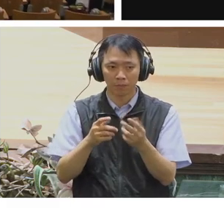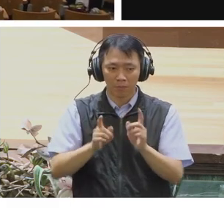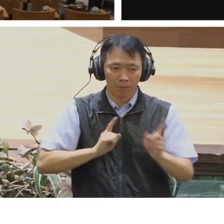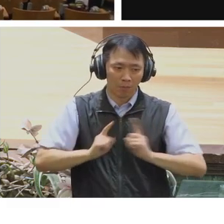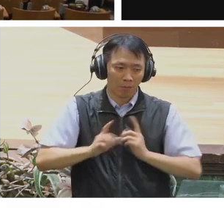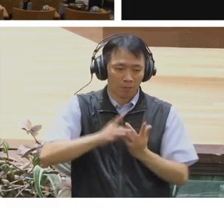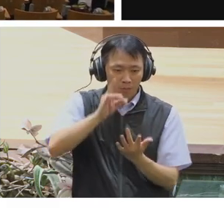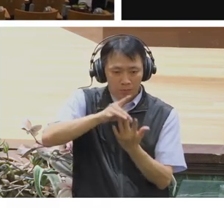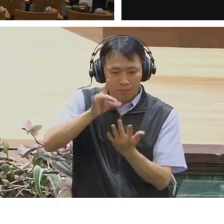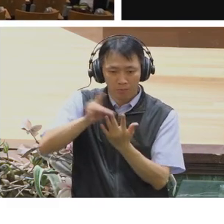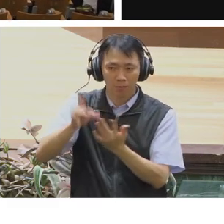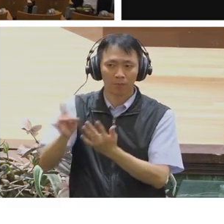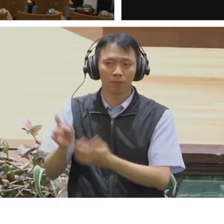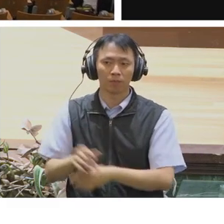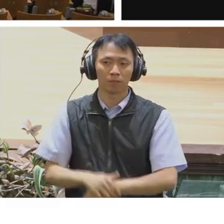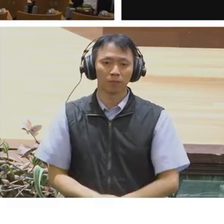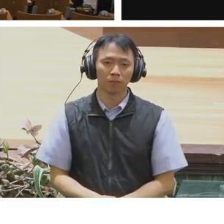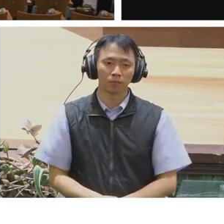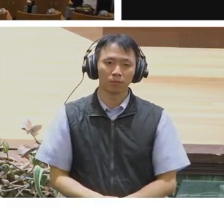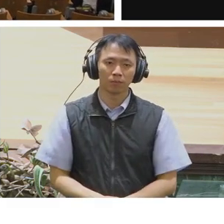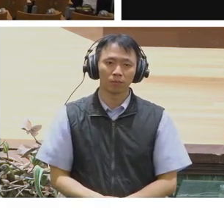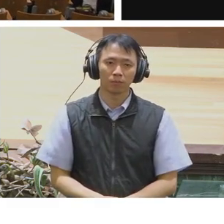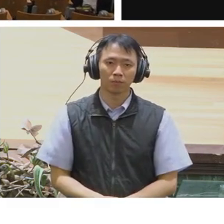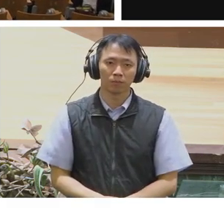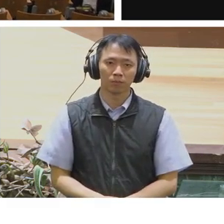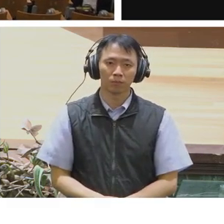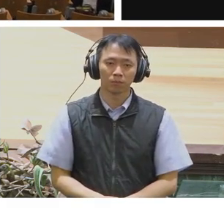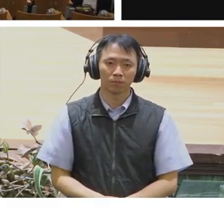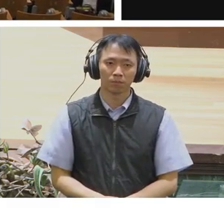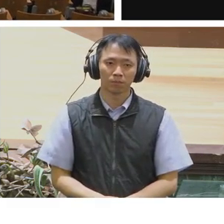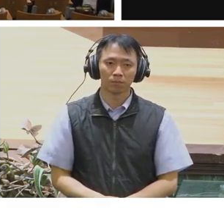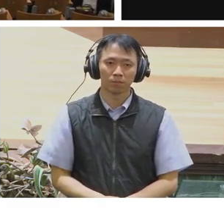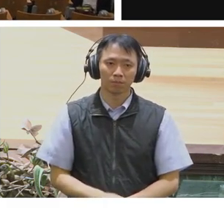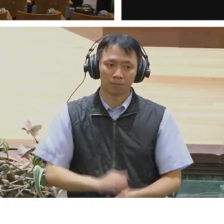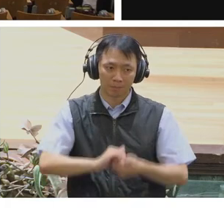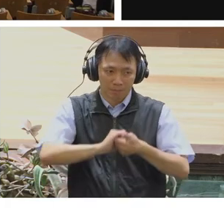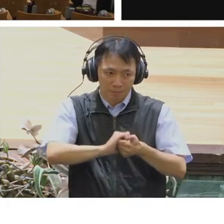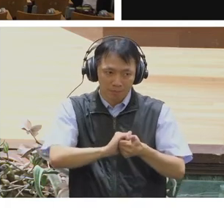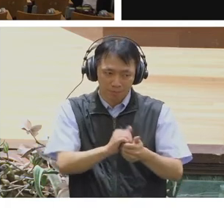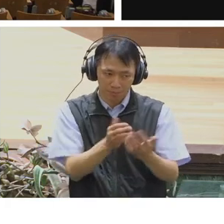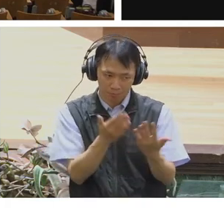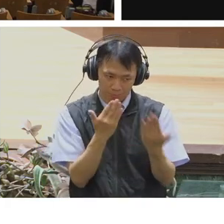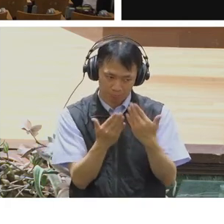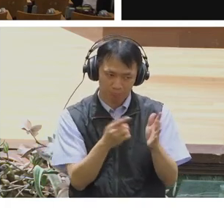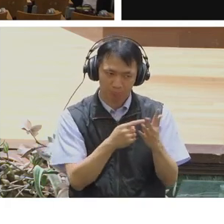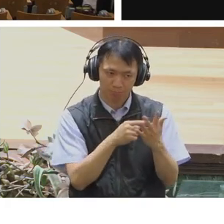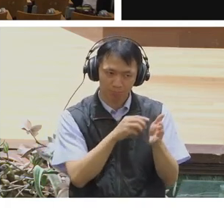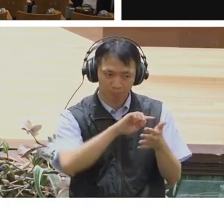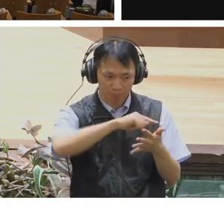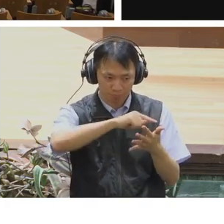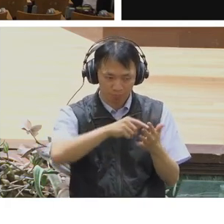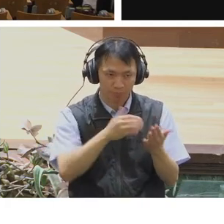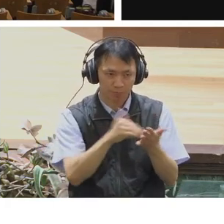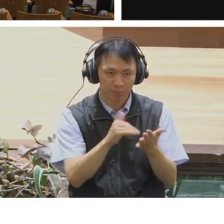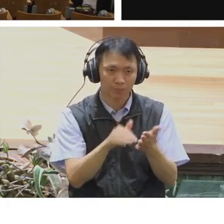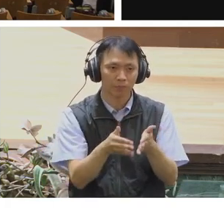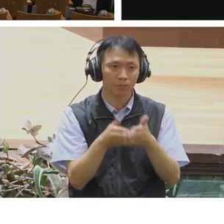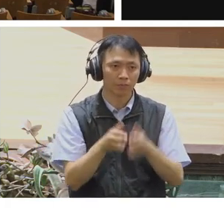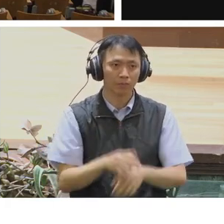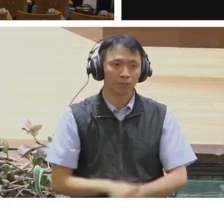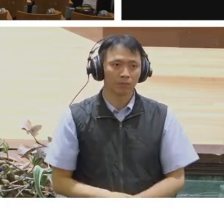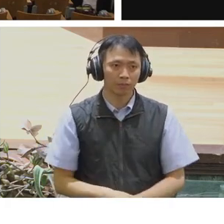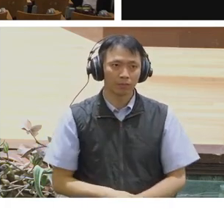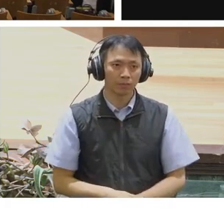And so, this has to be done in a transparent manner. And this is one of the reasons that we have published and are